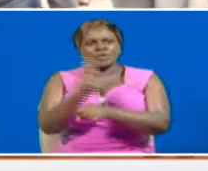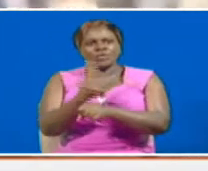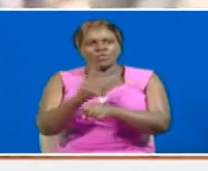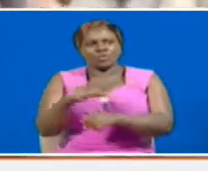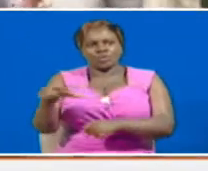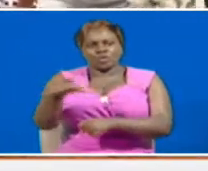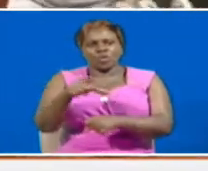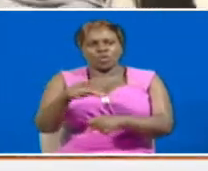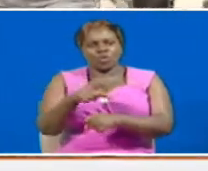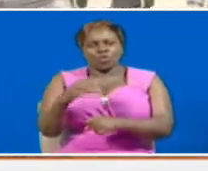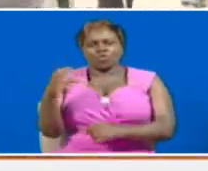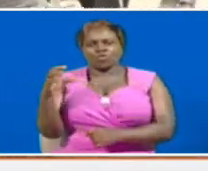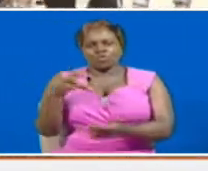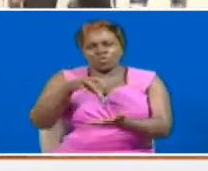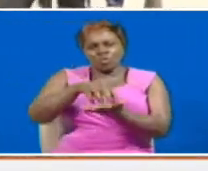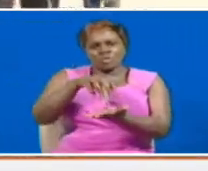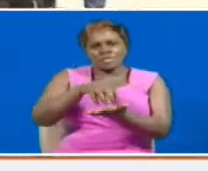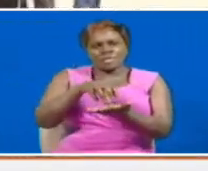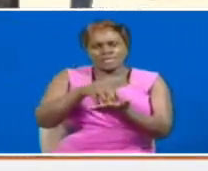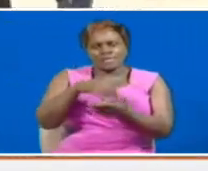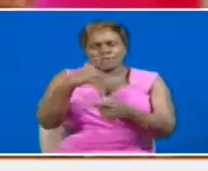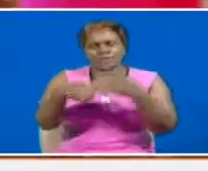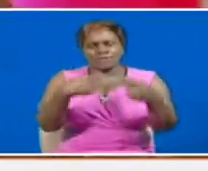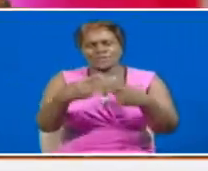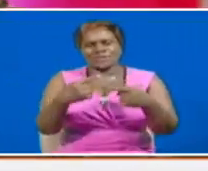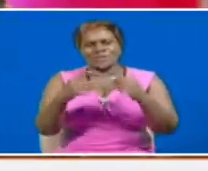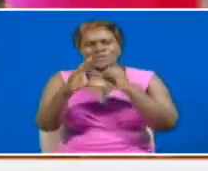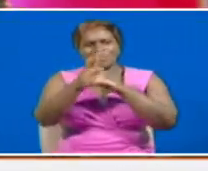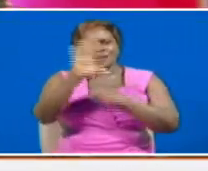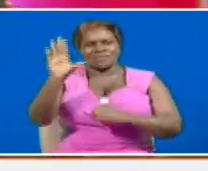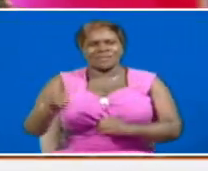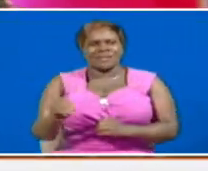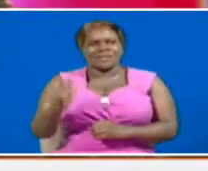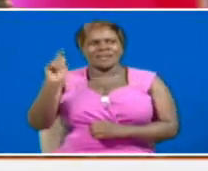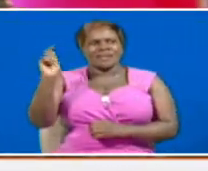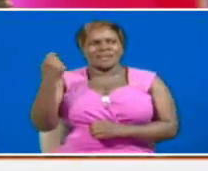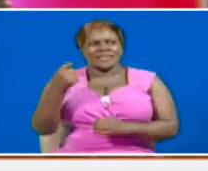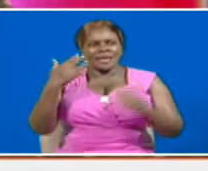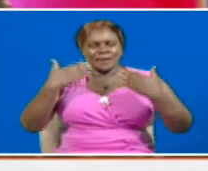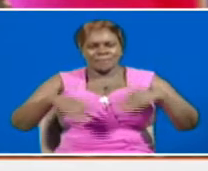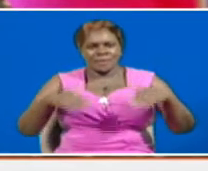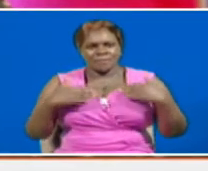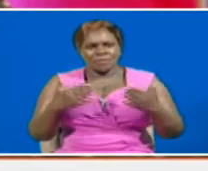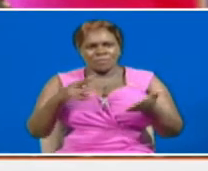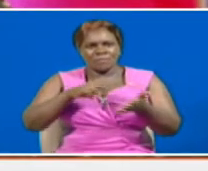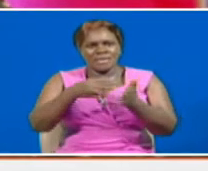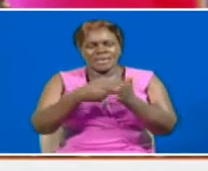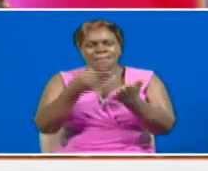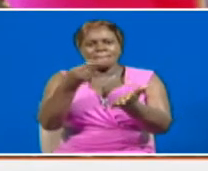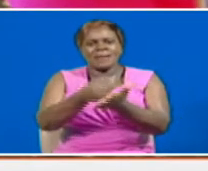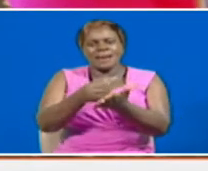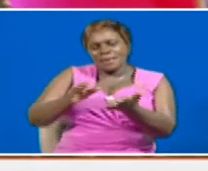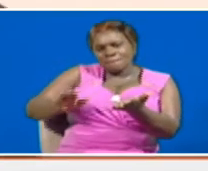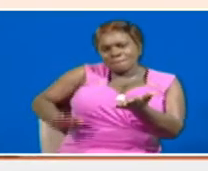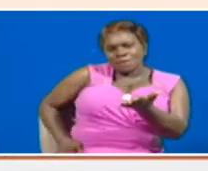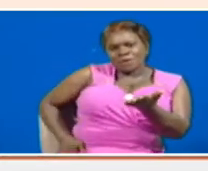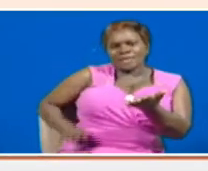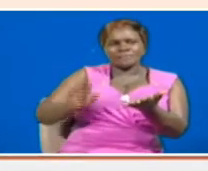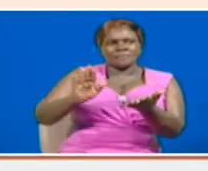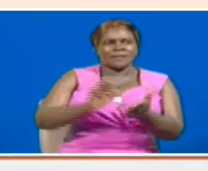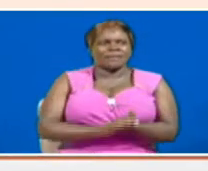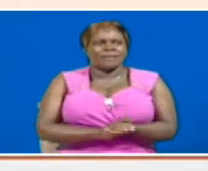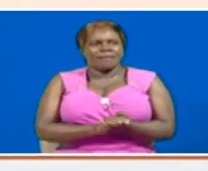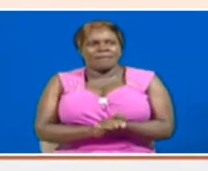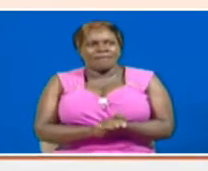localized content takes shape in Africa. For Kenyan content creators, this means money in their pockets. The